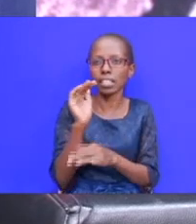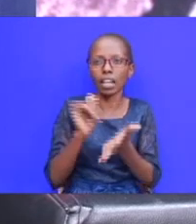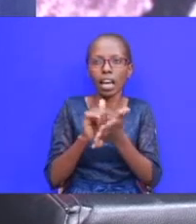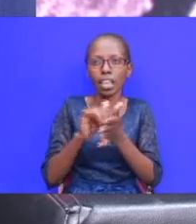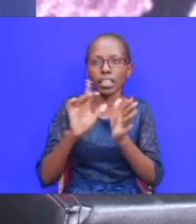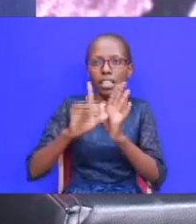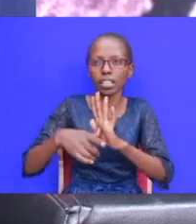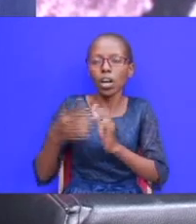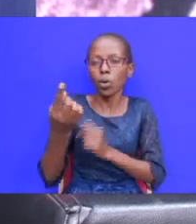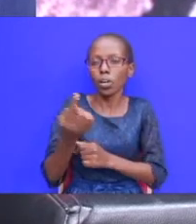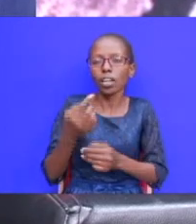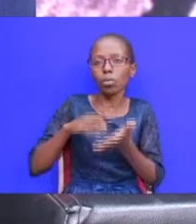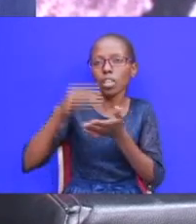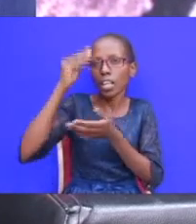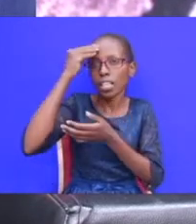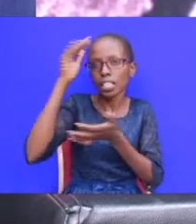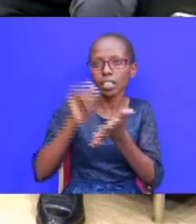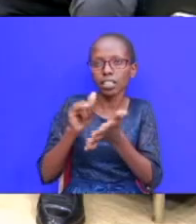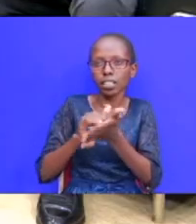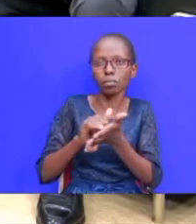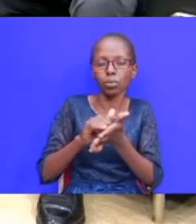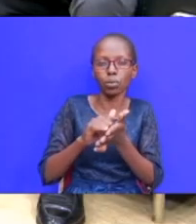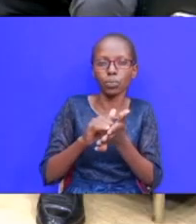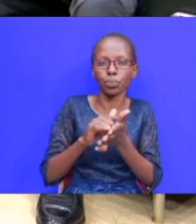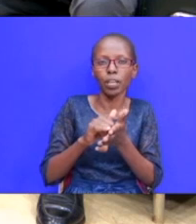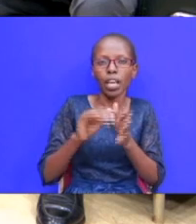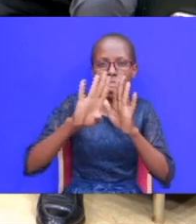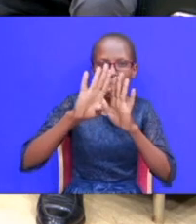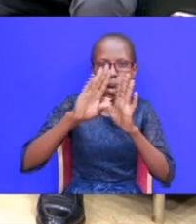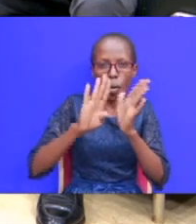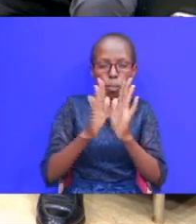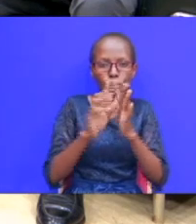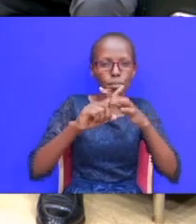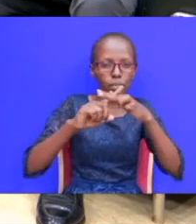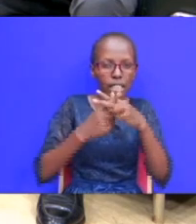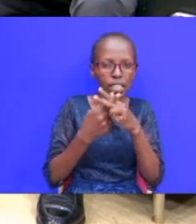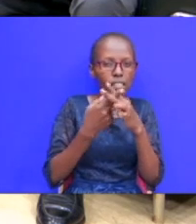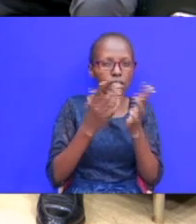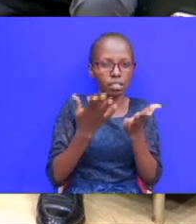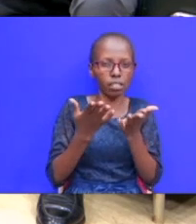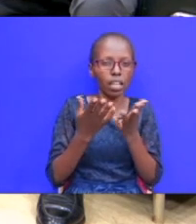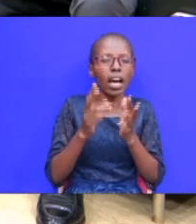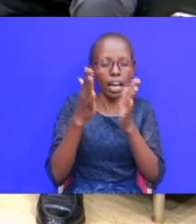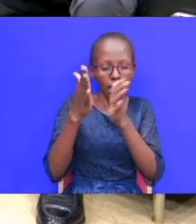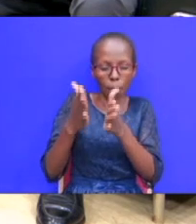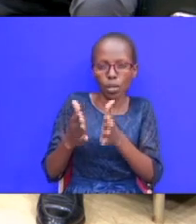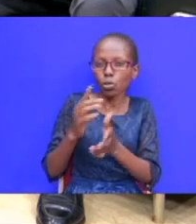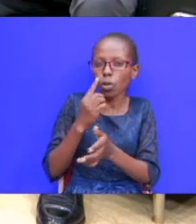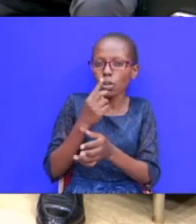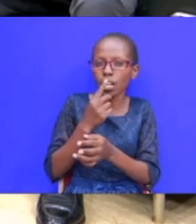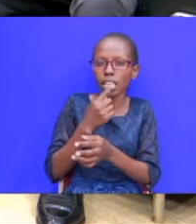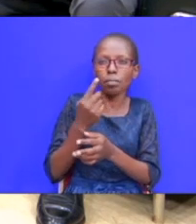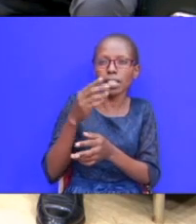coming from a study when we looked at previously in the book of uh genesis also we looked at uh an individual known as